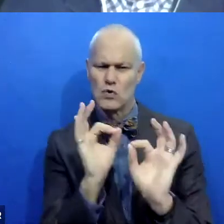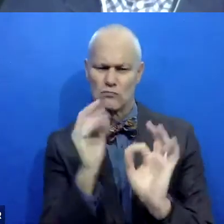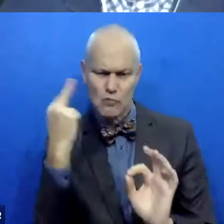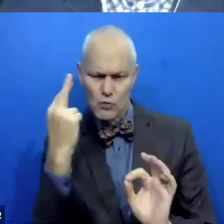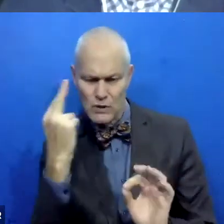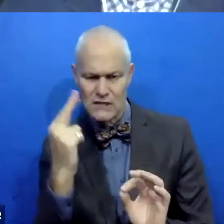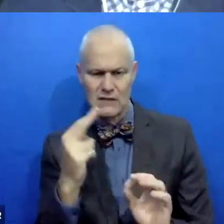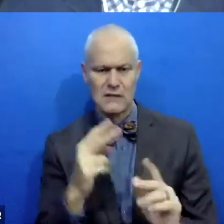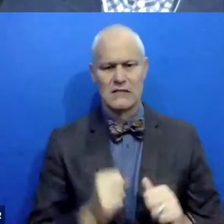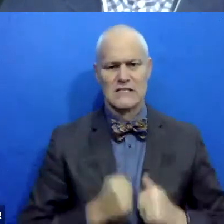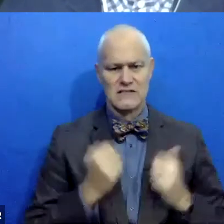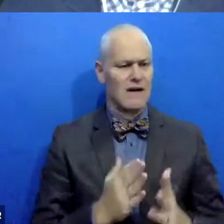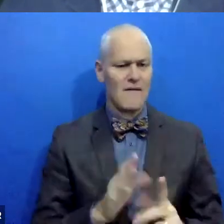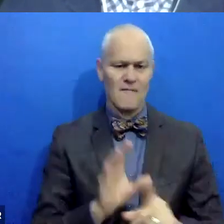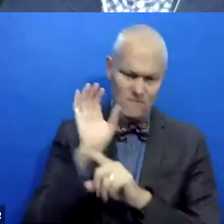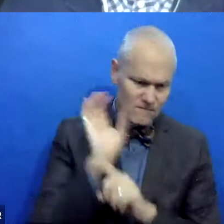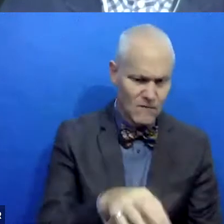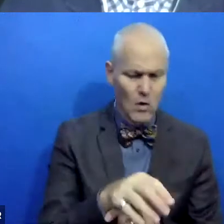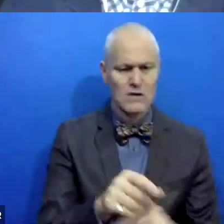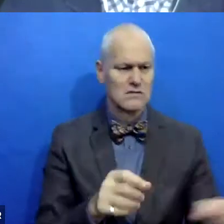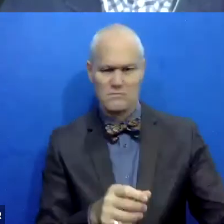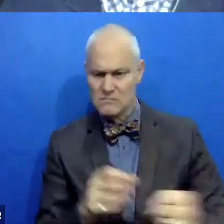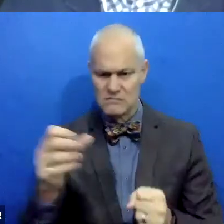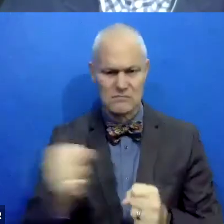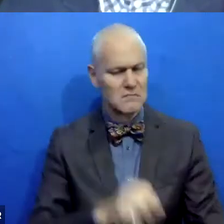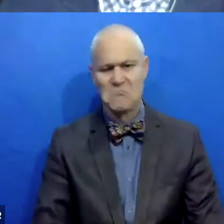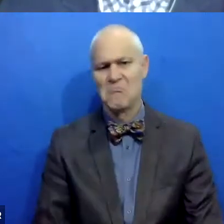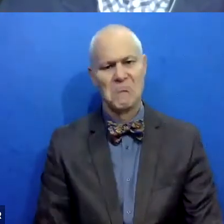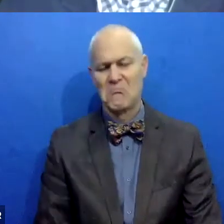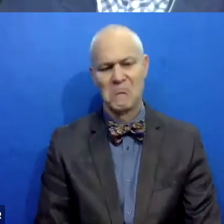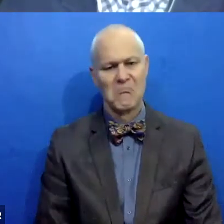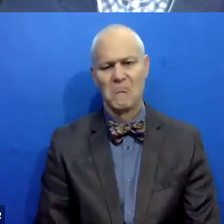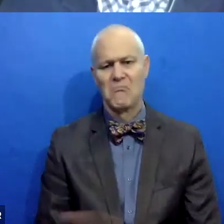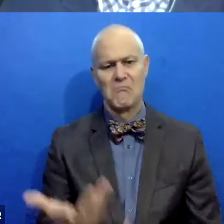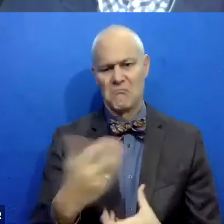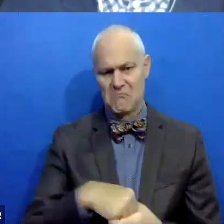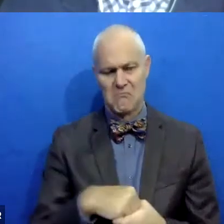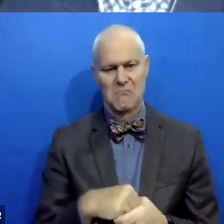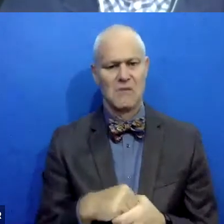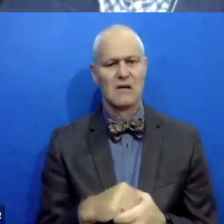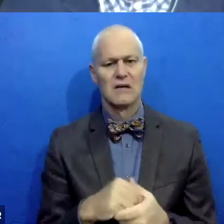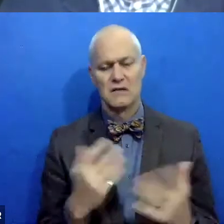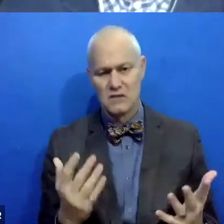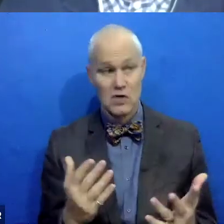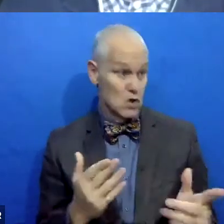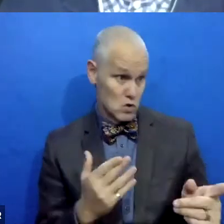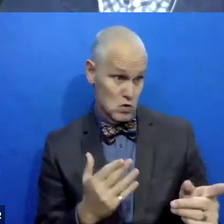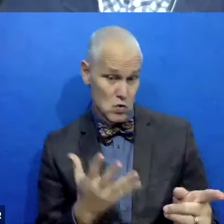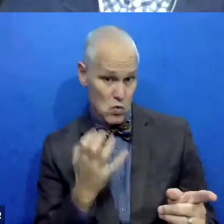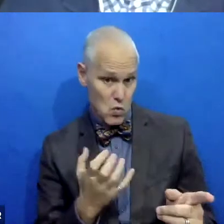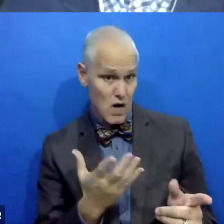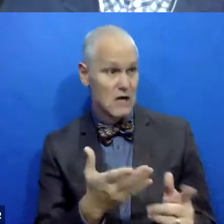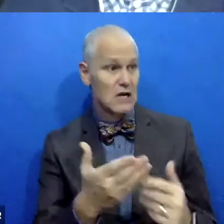cannot compel or force anyone in either system to participate in a way that is, you know, so would you want to do this